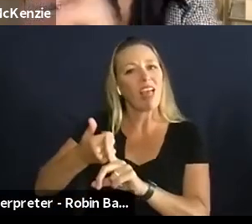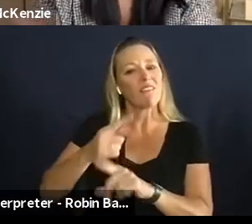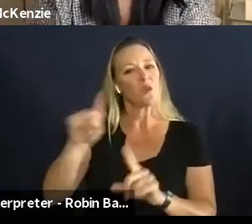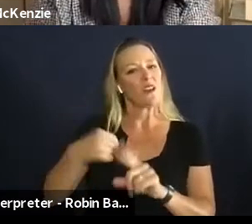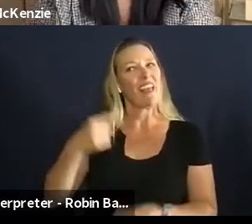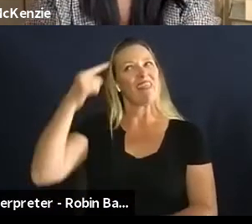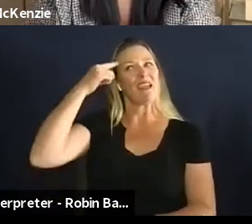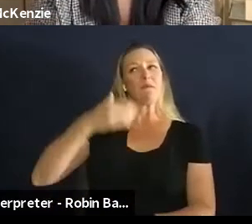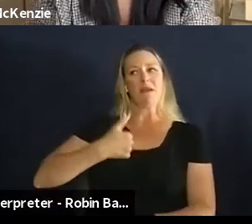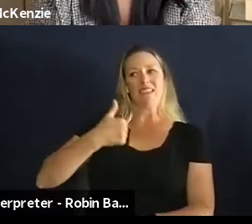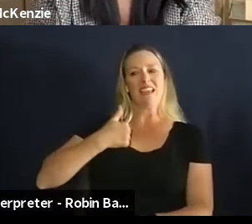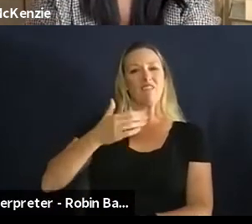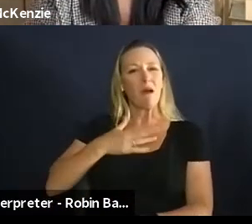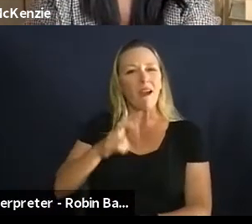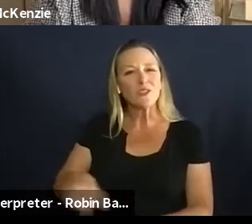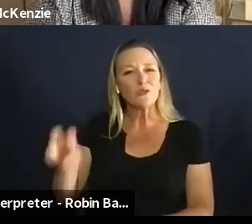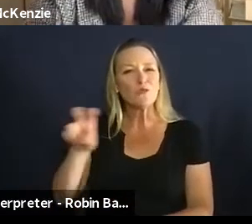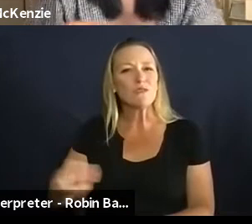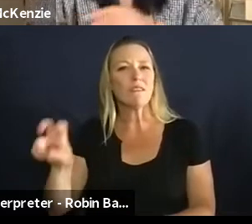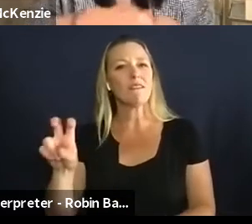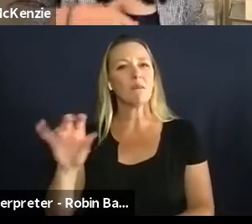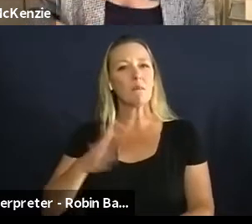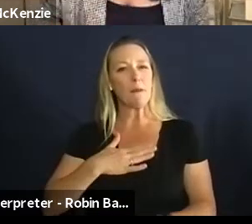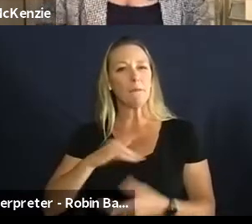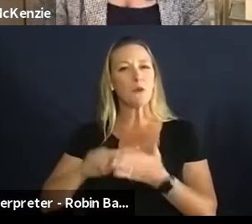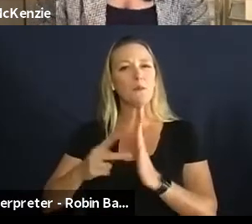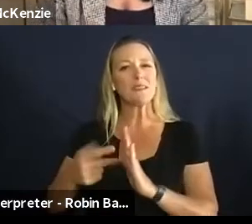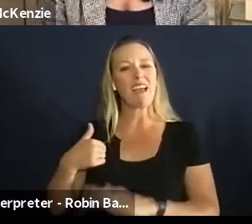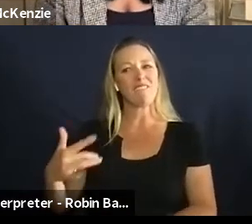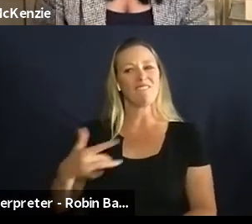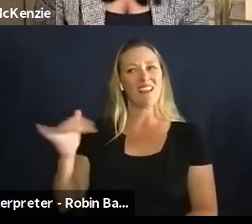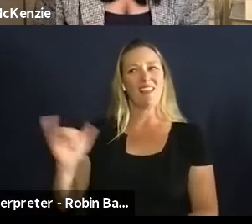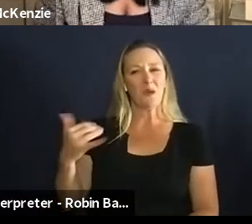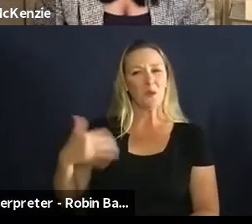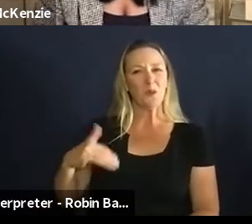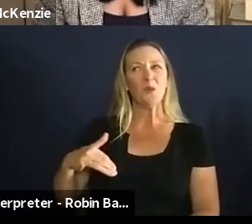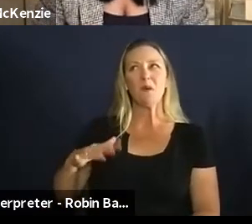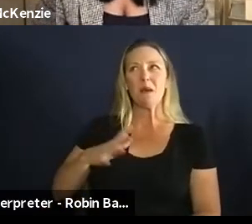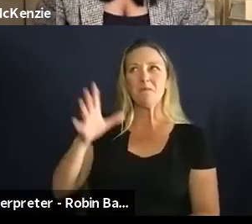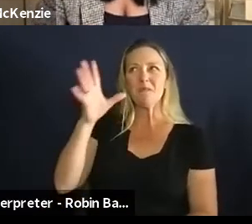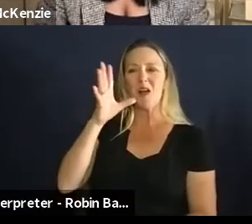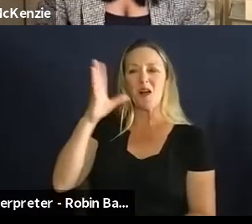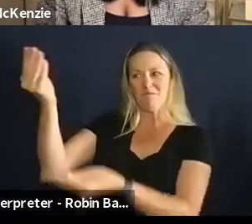purpose and that kind of dual environmental and social responsibility that's really why i am who i am